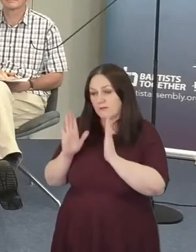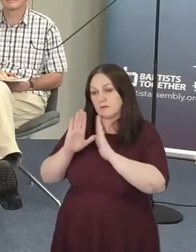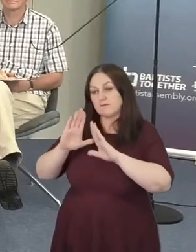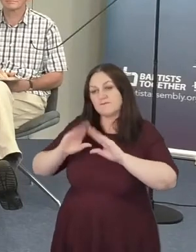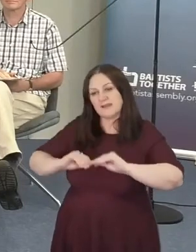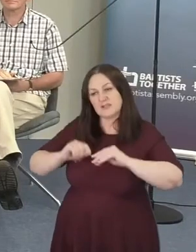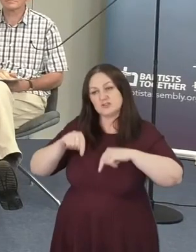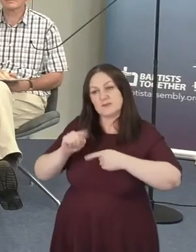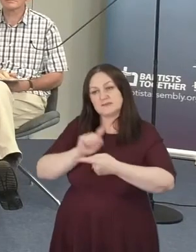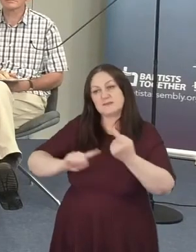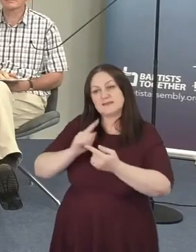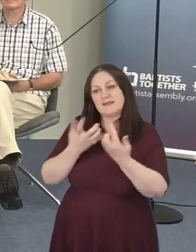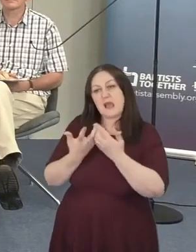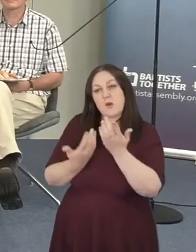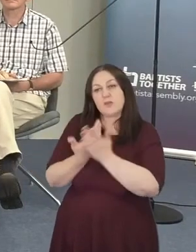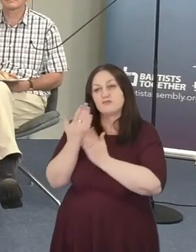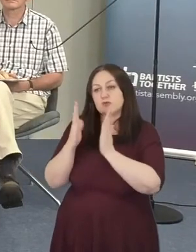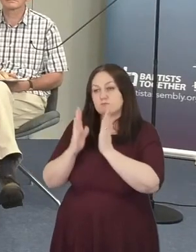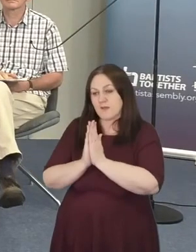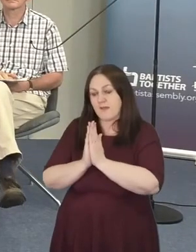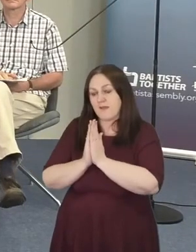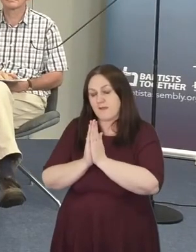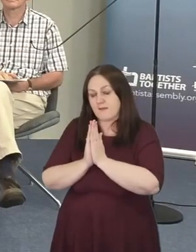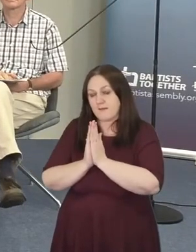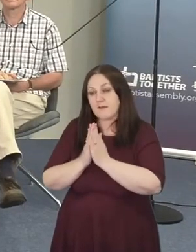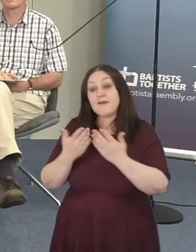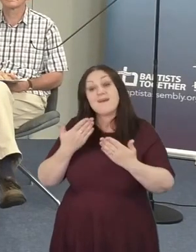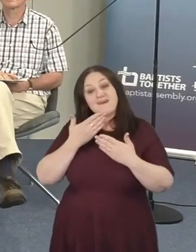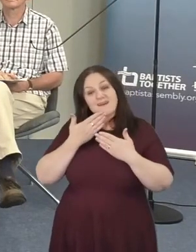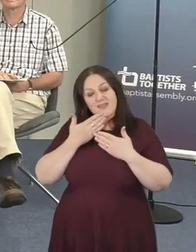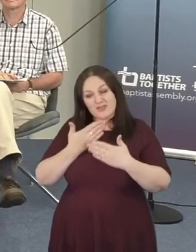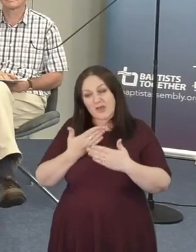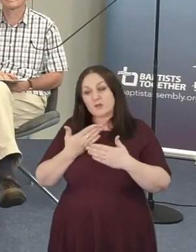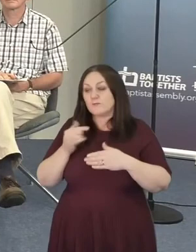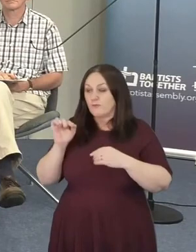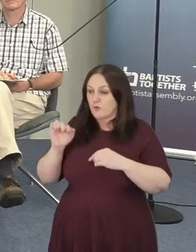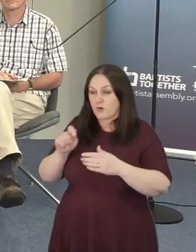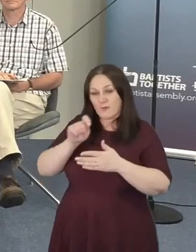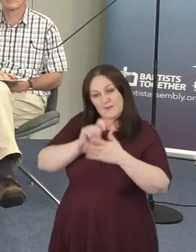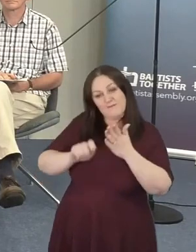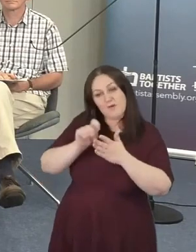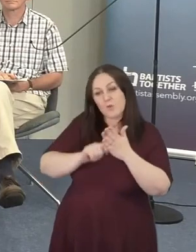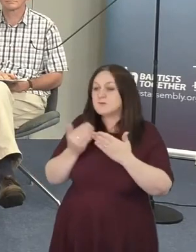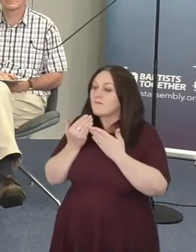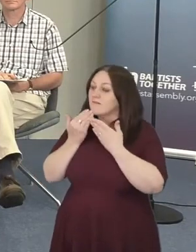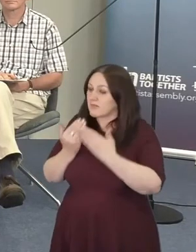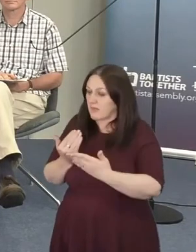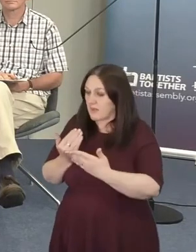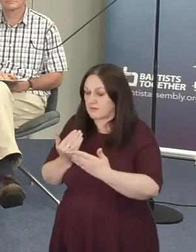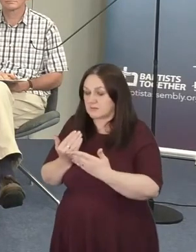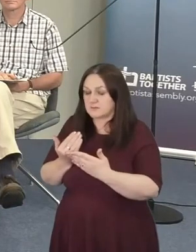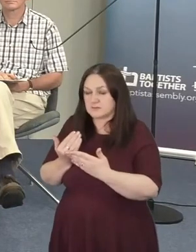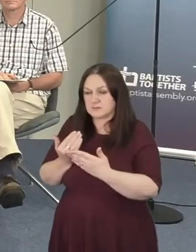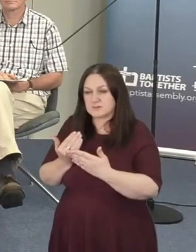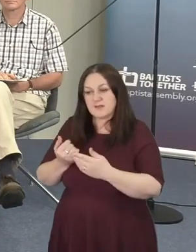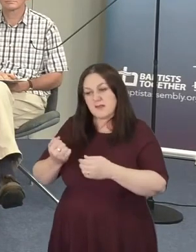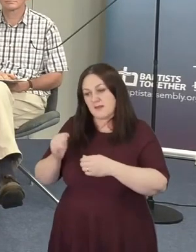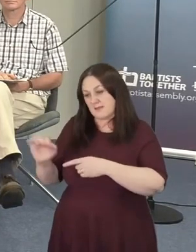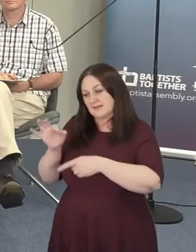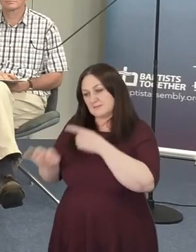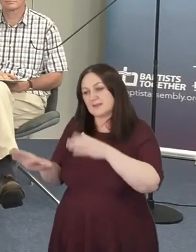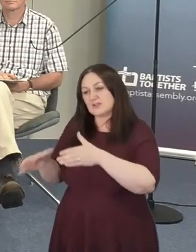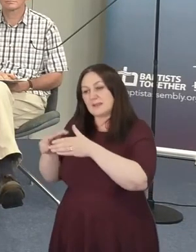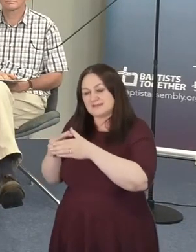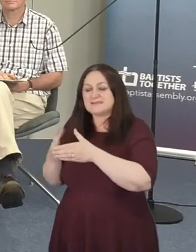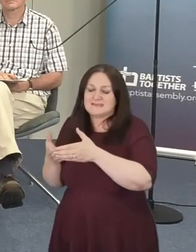thank you. Alistair for that vote of thanks. know the specialist teams will really appreciate that and we sometimes get people actually